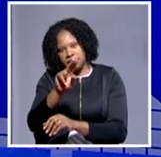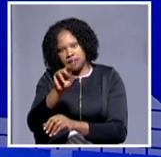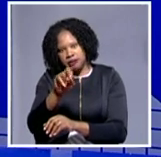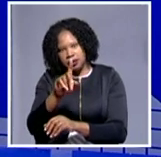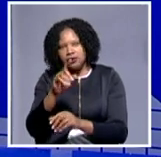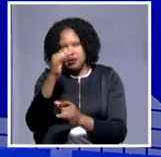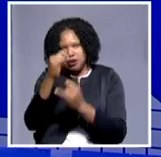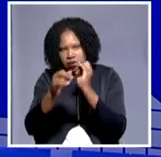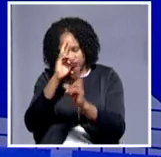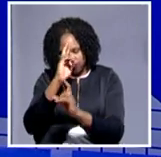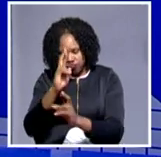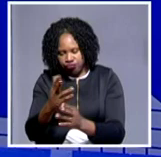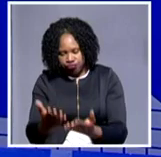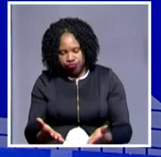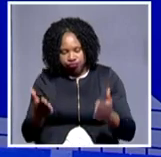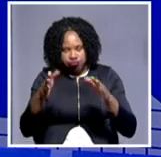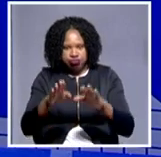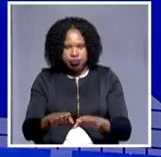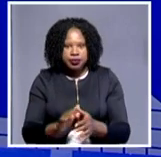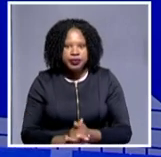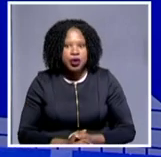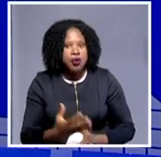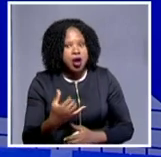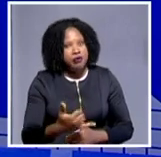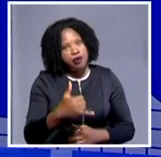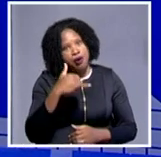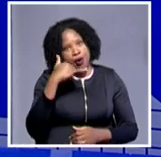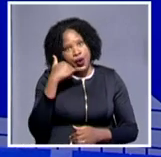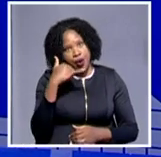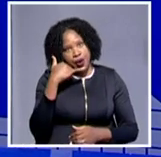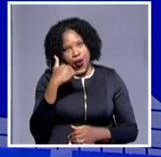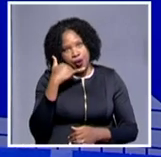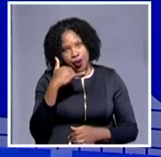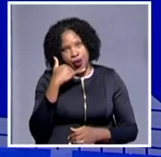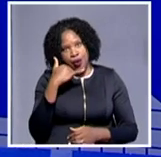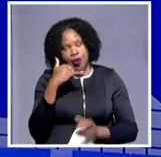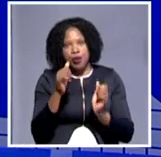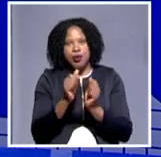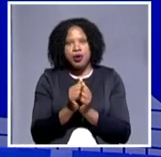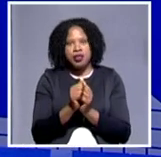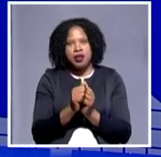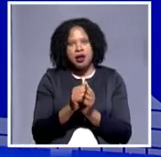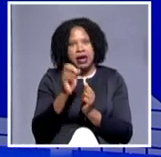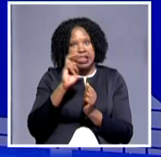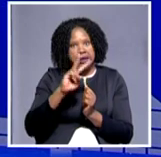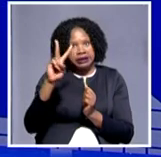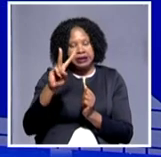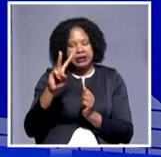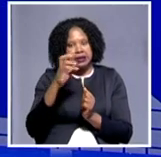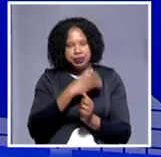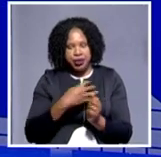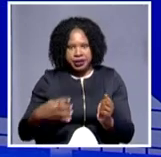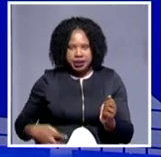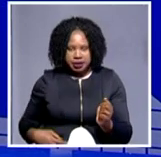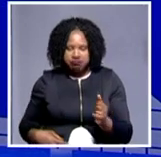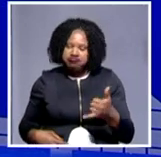leader, Morgan Tsangarai. Joining me live on the line is the leader of the official opposition party, PDM, McHenry Vandani. A very good morning